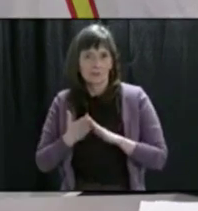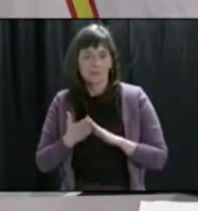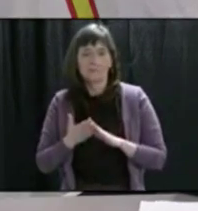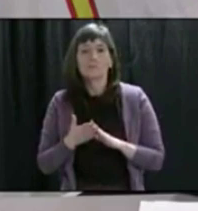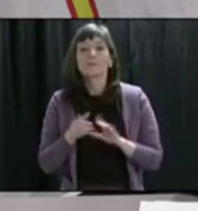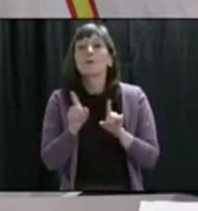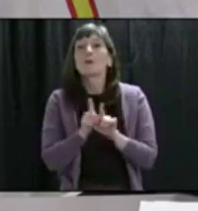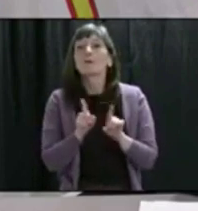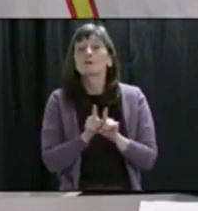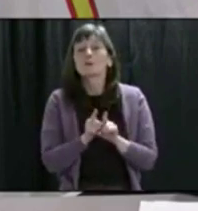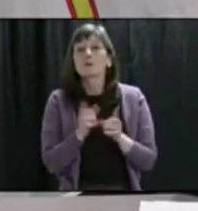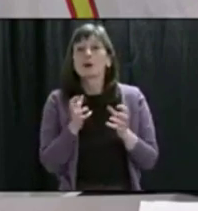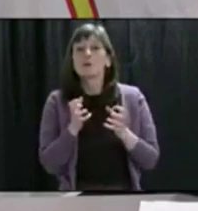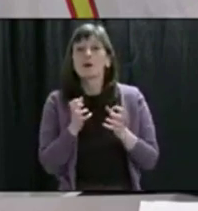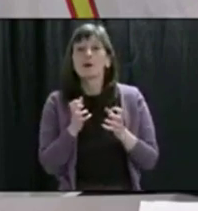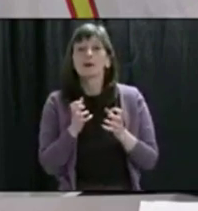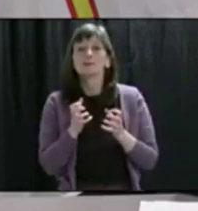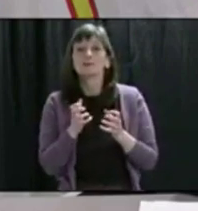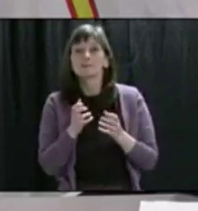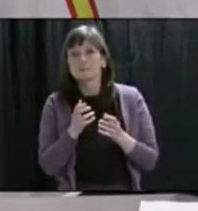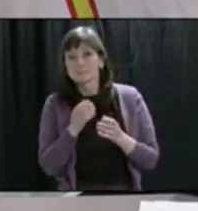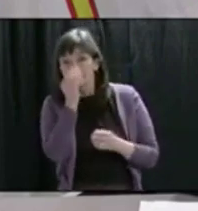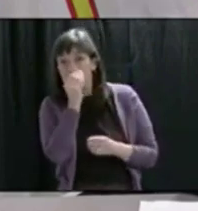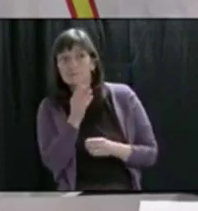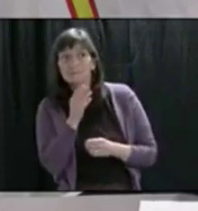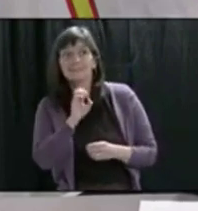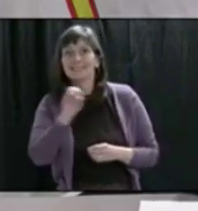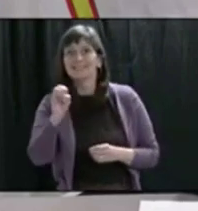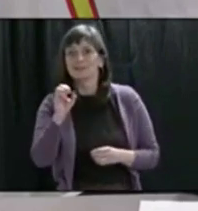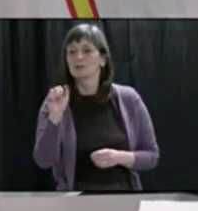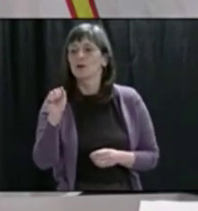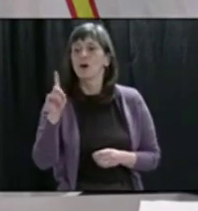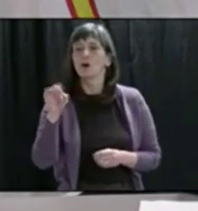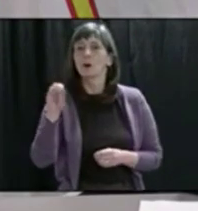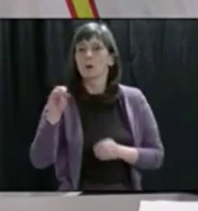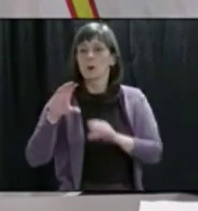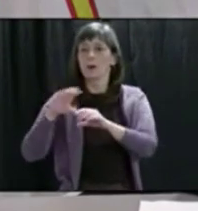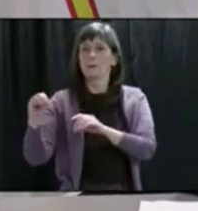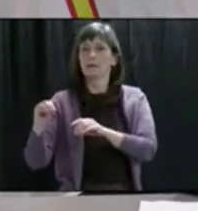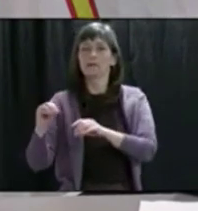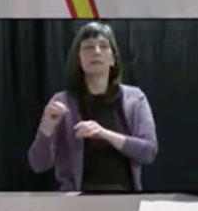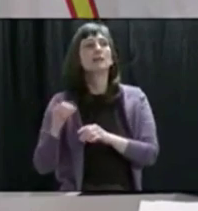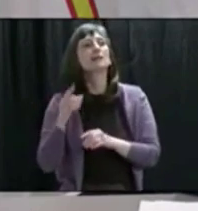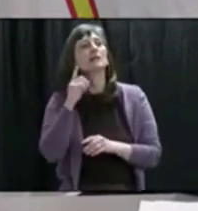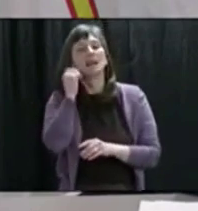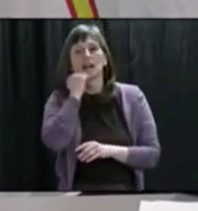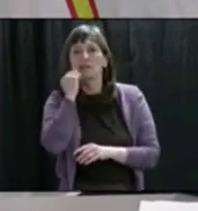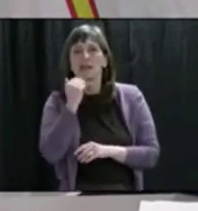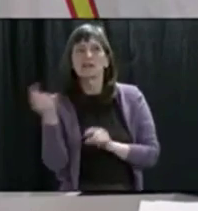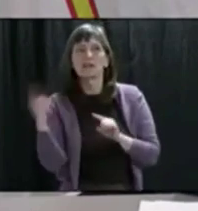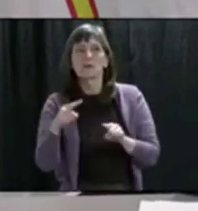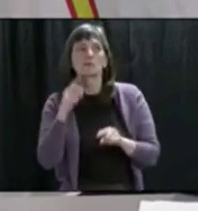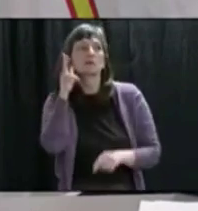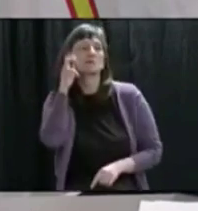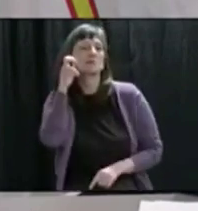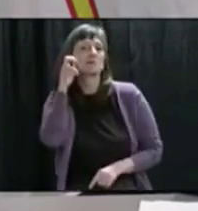And I'd also like to give a shout-out to the folks at Eastern Audio for assisting us with the audio.